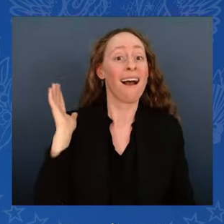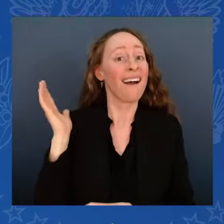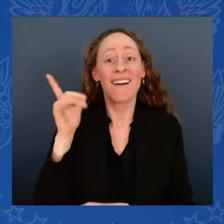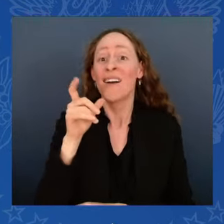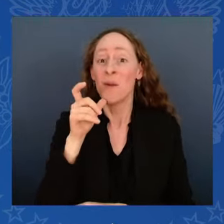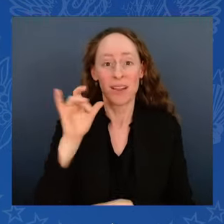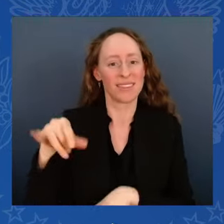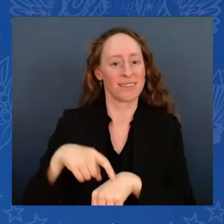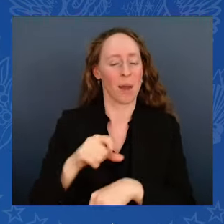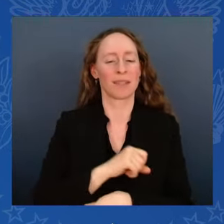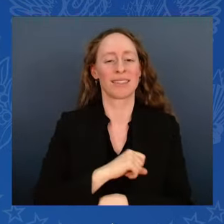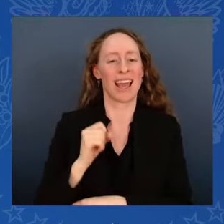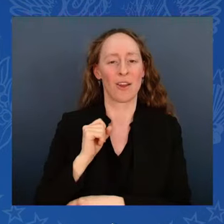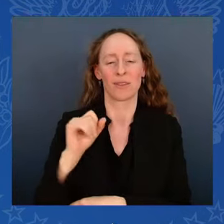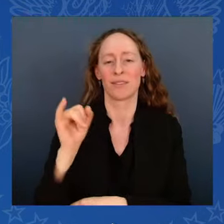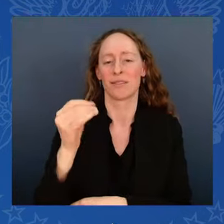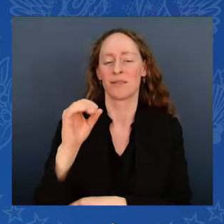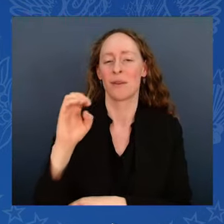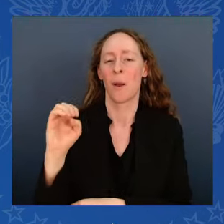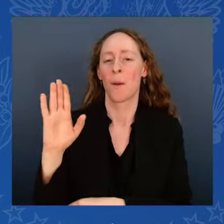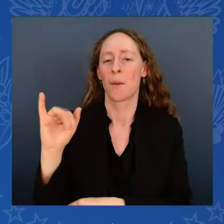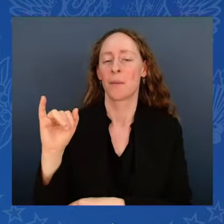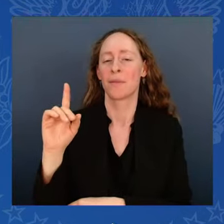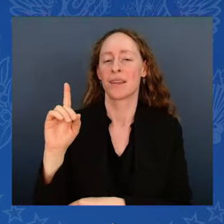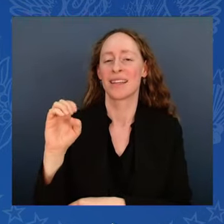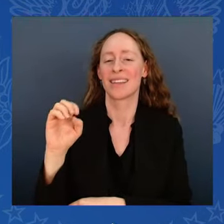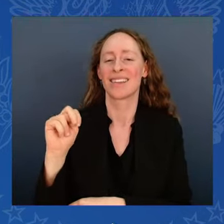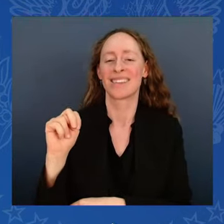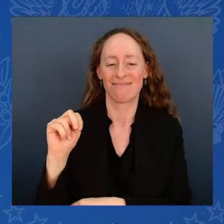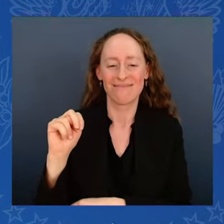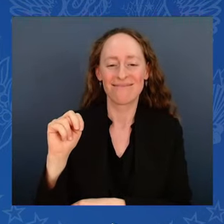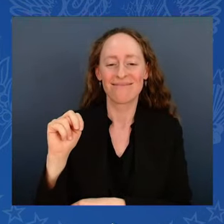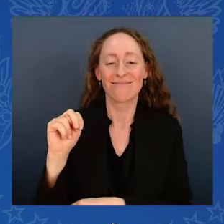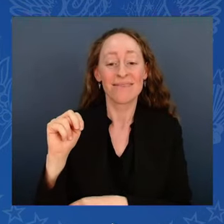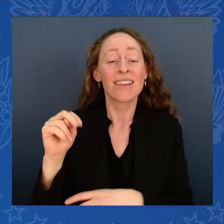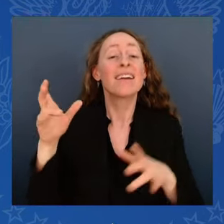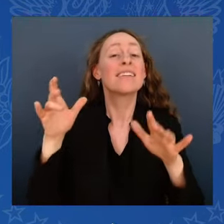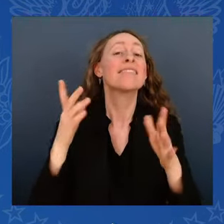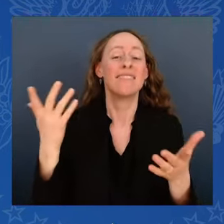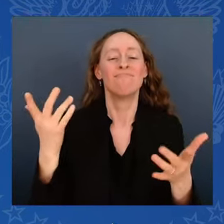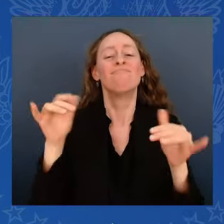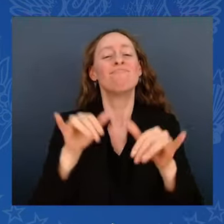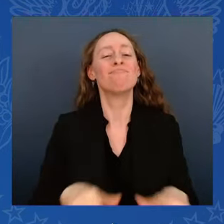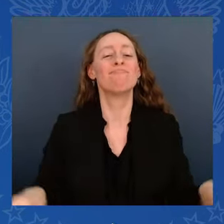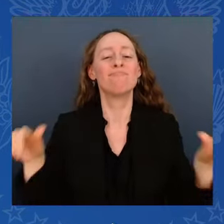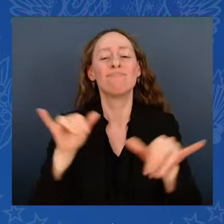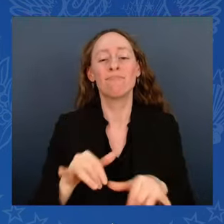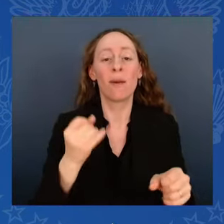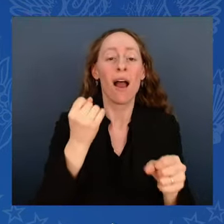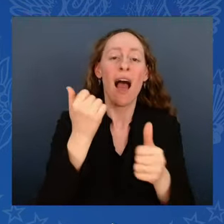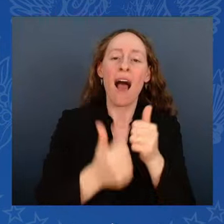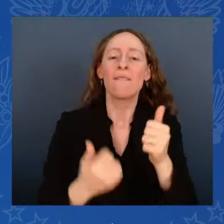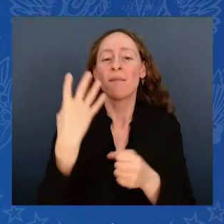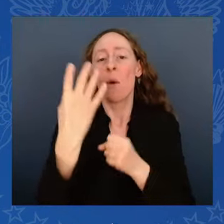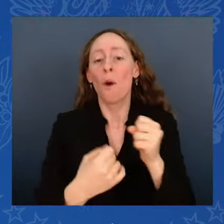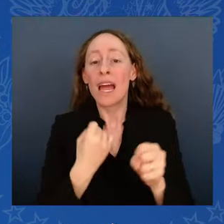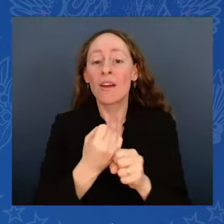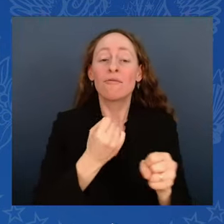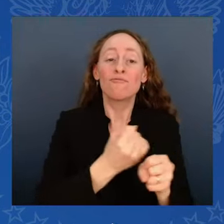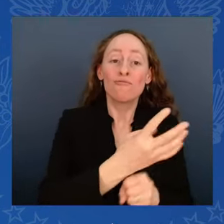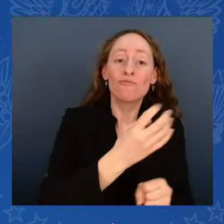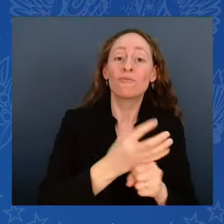presidential candidates and or the president would come. President Barack Obama came twice.